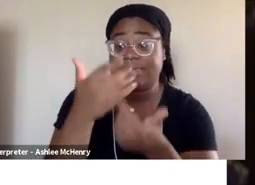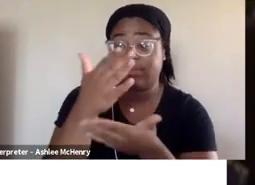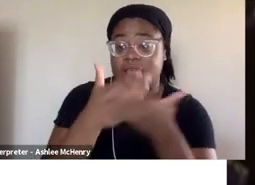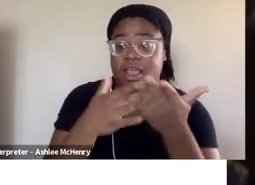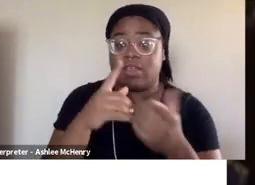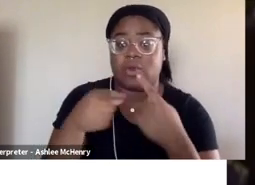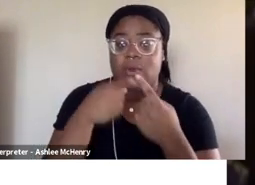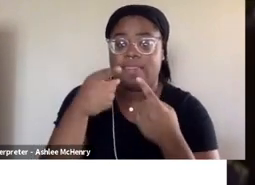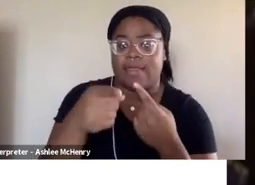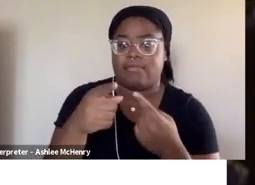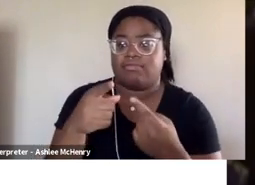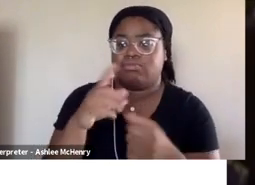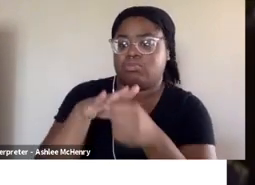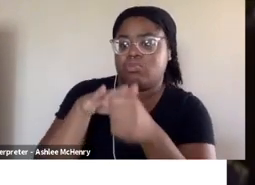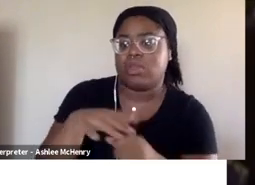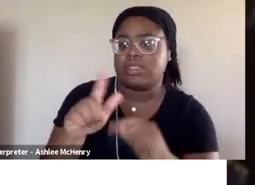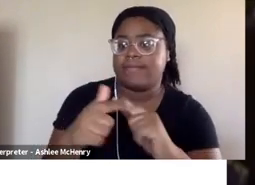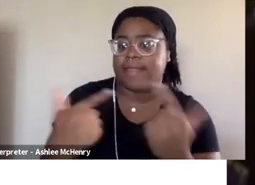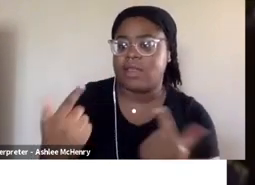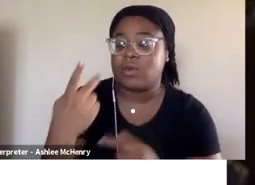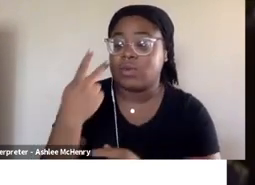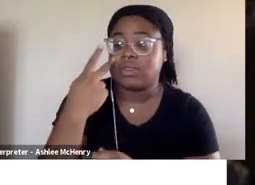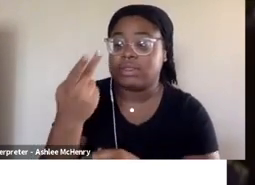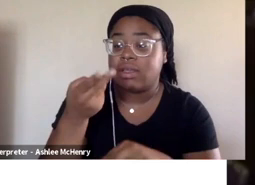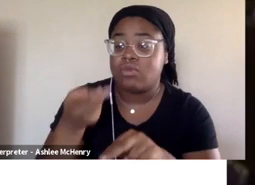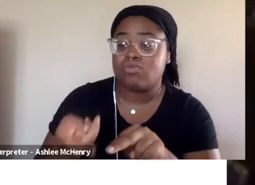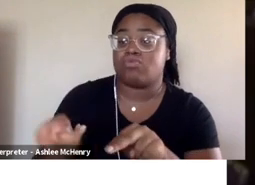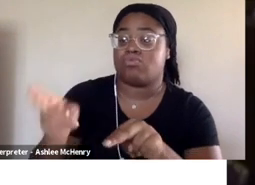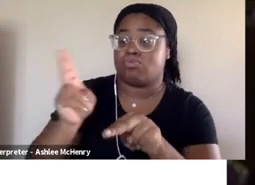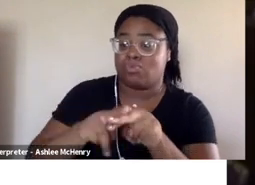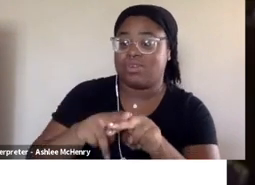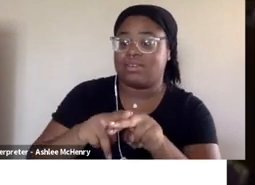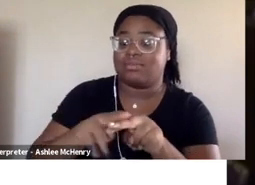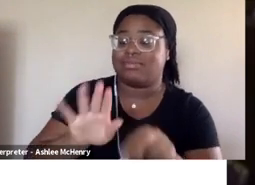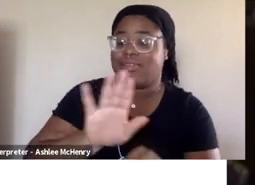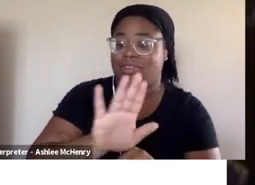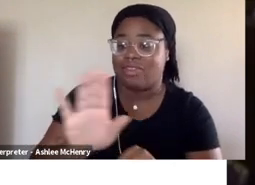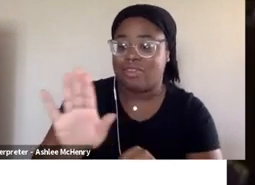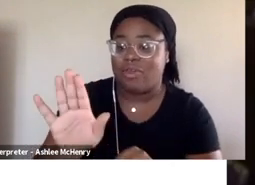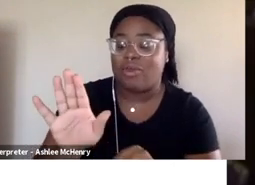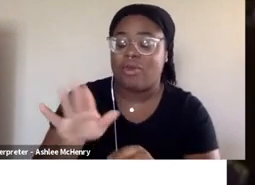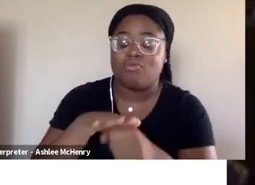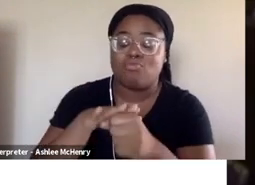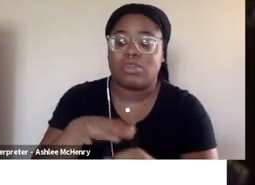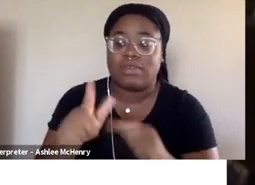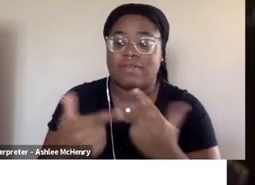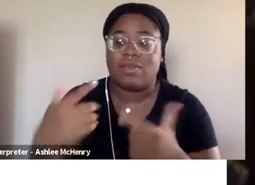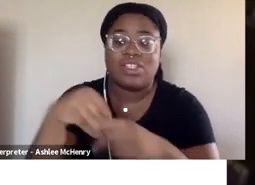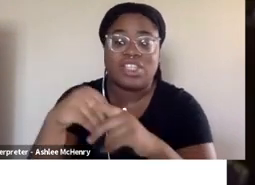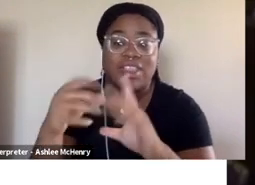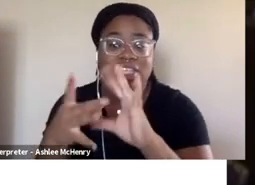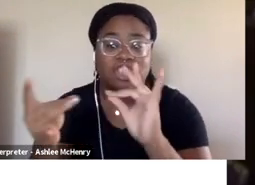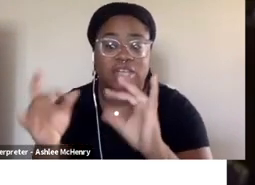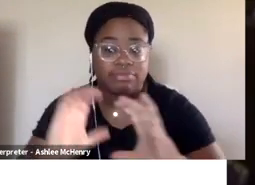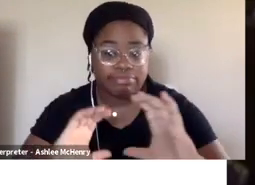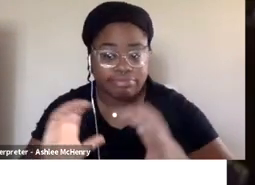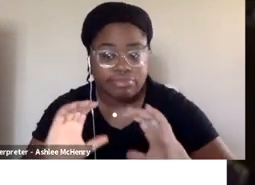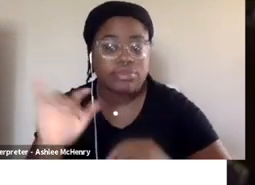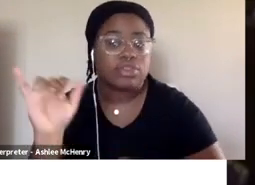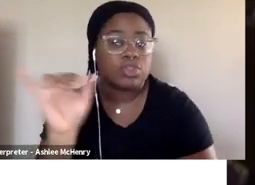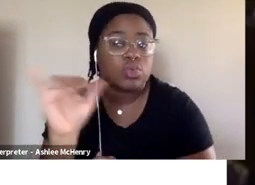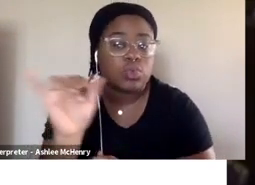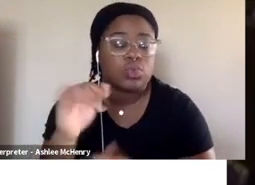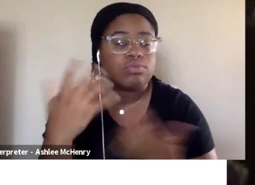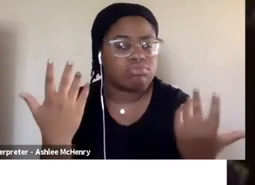oppressive language, we actually saw an increase in the oppressive language that we saw in the chat as well. Right, so this this has us